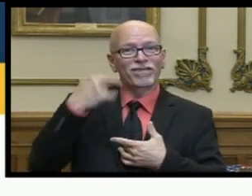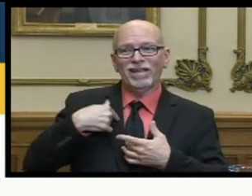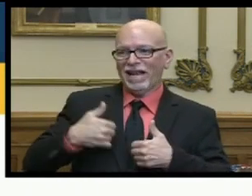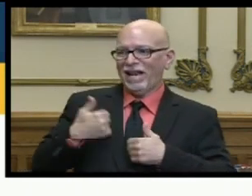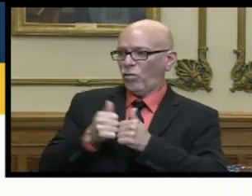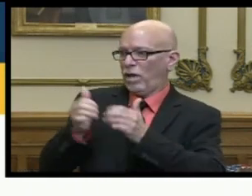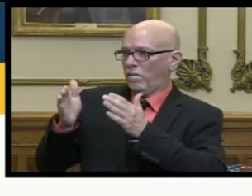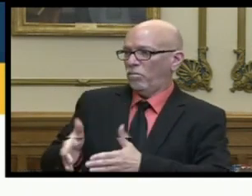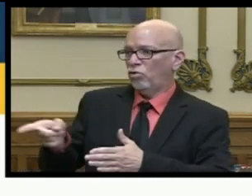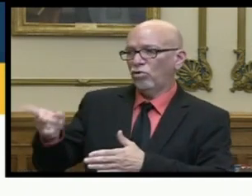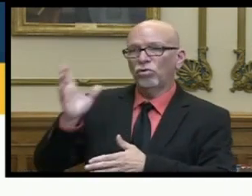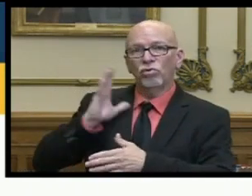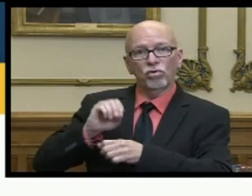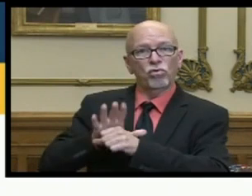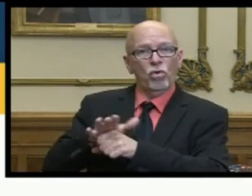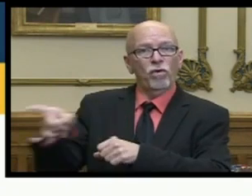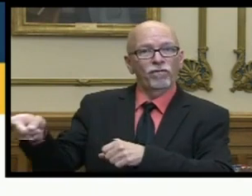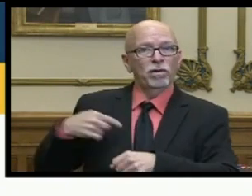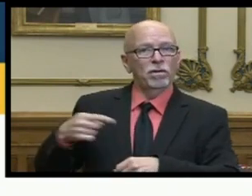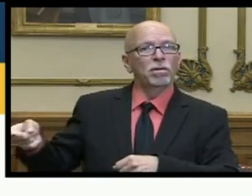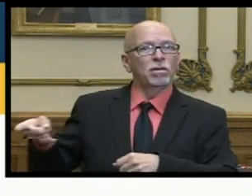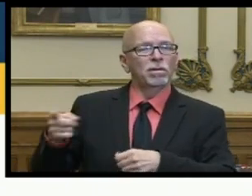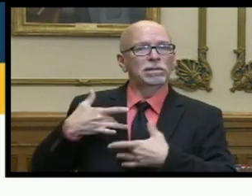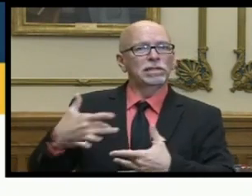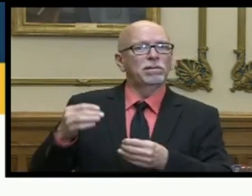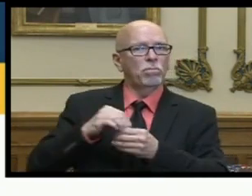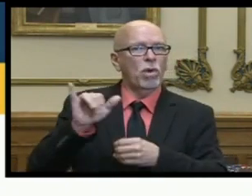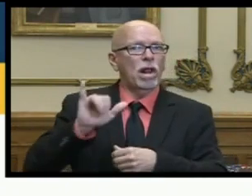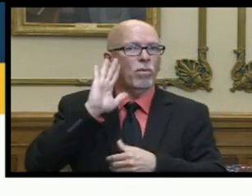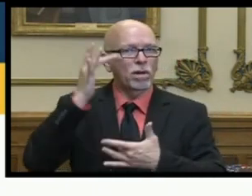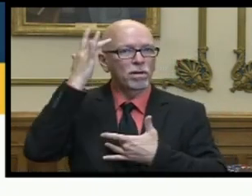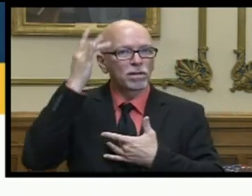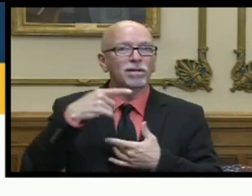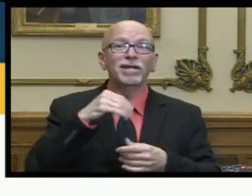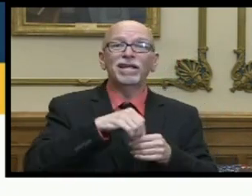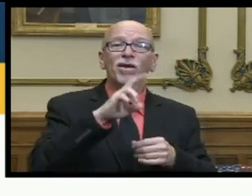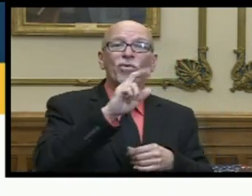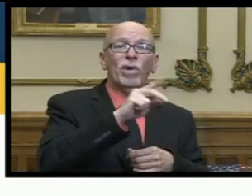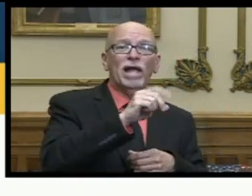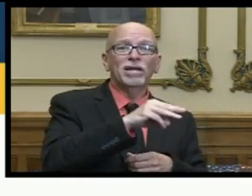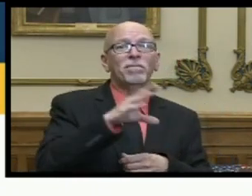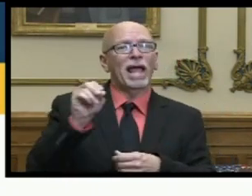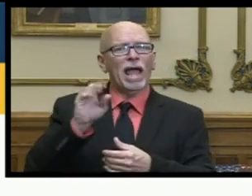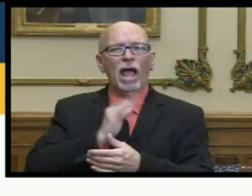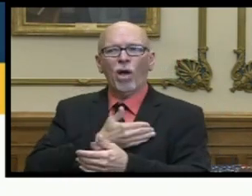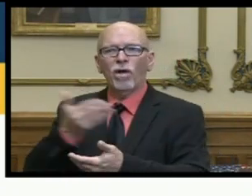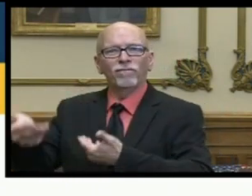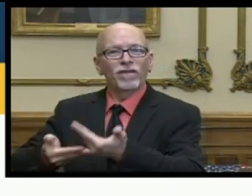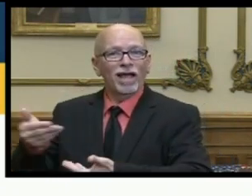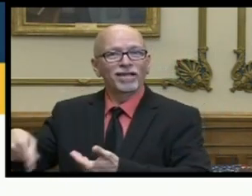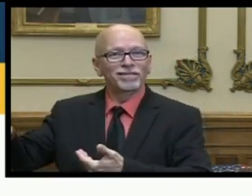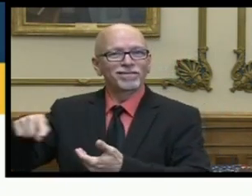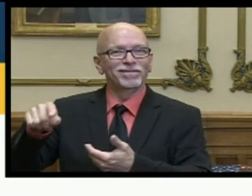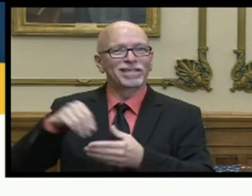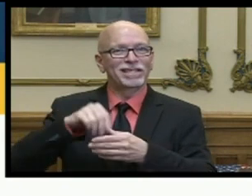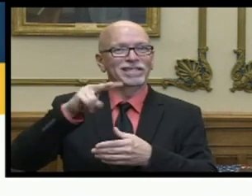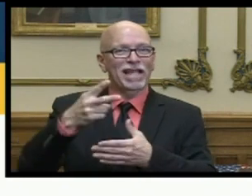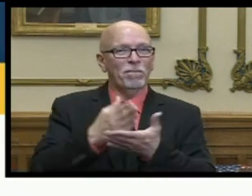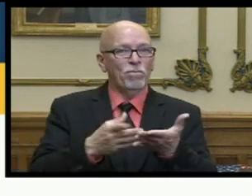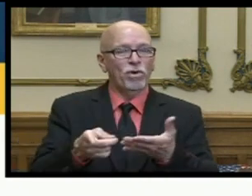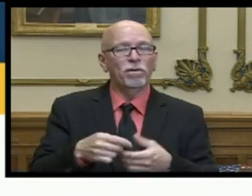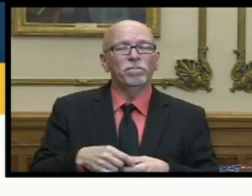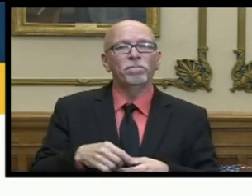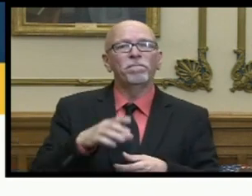household that was previously covet 19 positive this was seen in the random and outreach samples of wave two and again